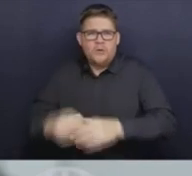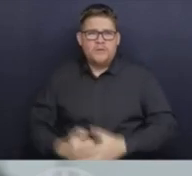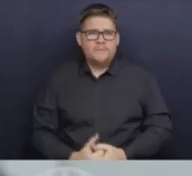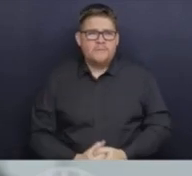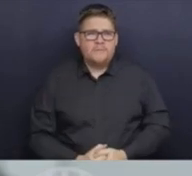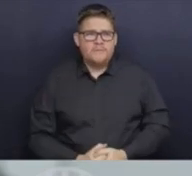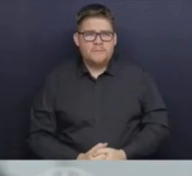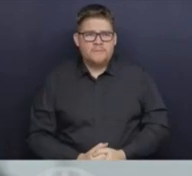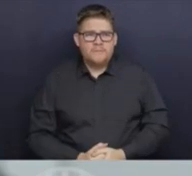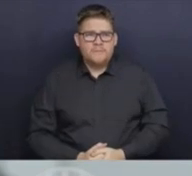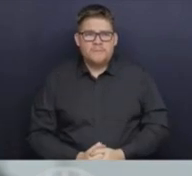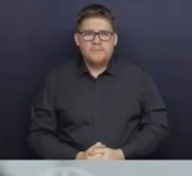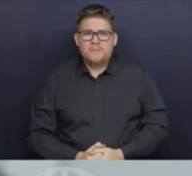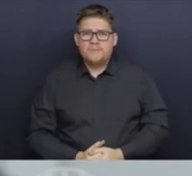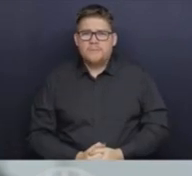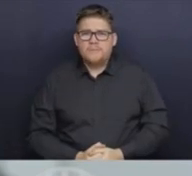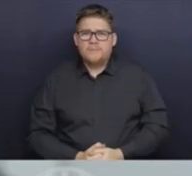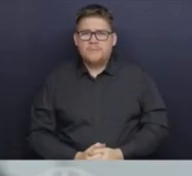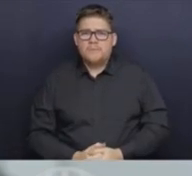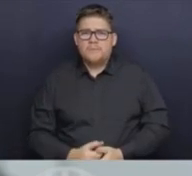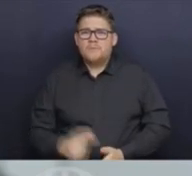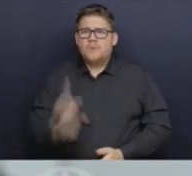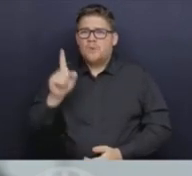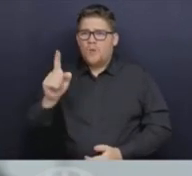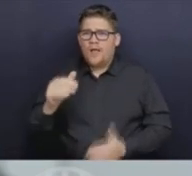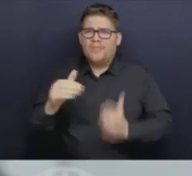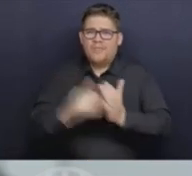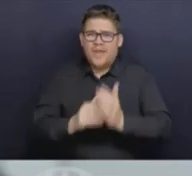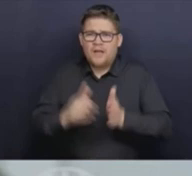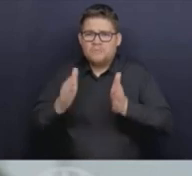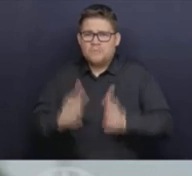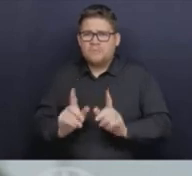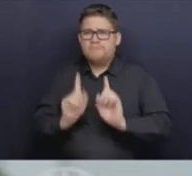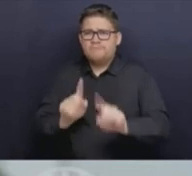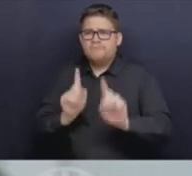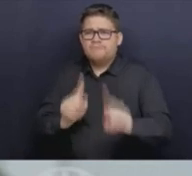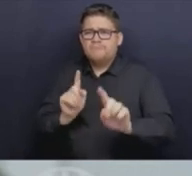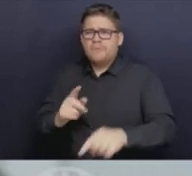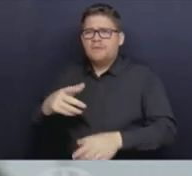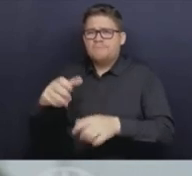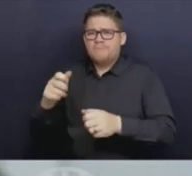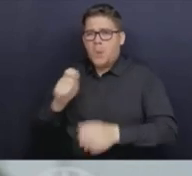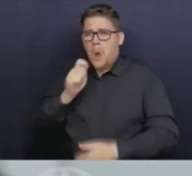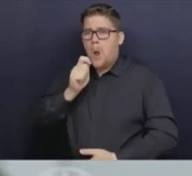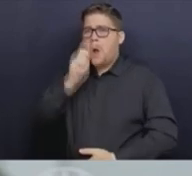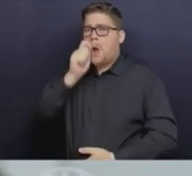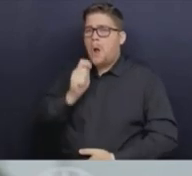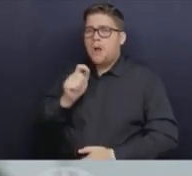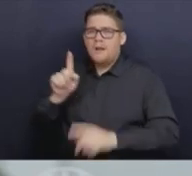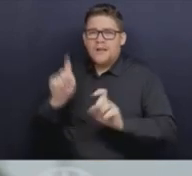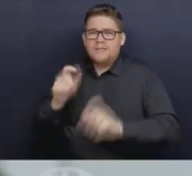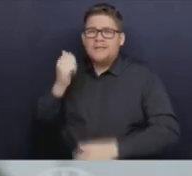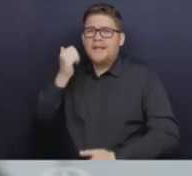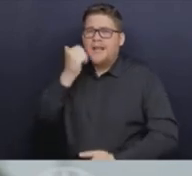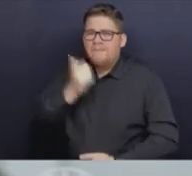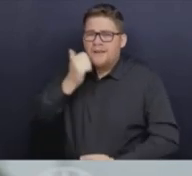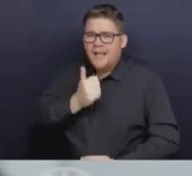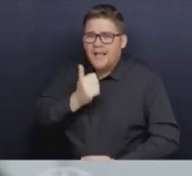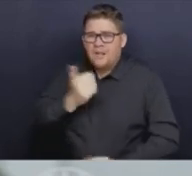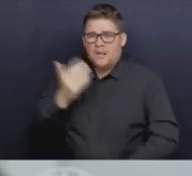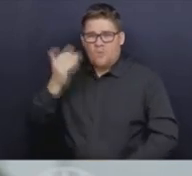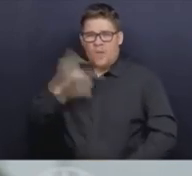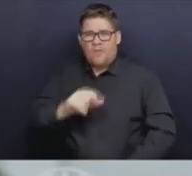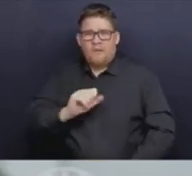average have been getting a PCR test because they have a respiratory illness. And they are either in the emergency